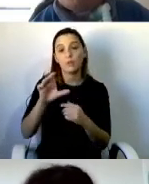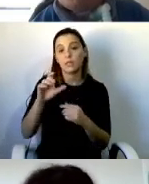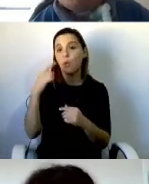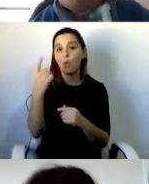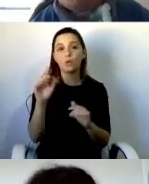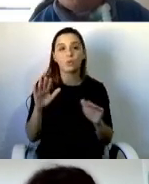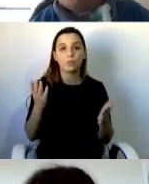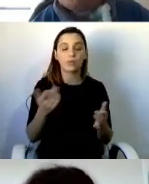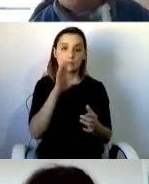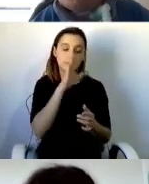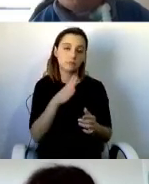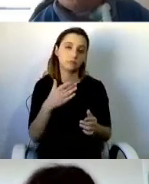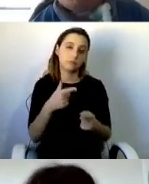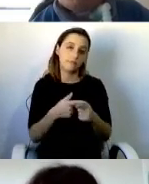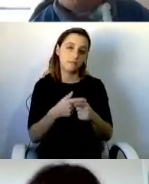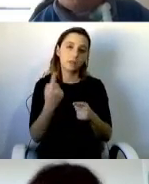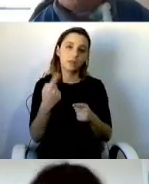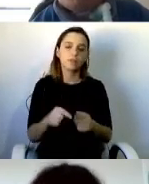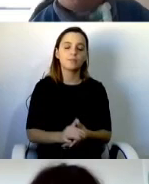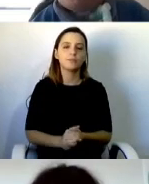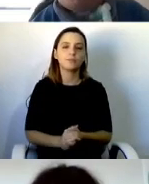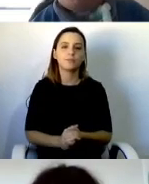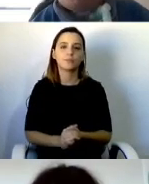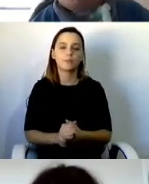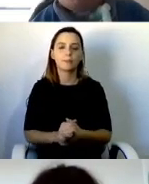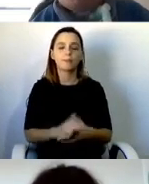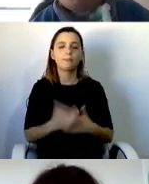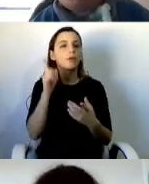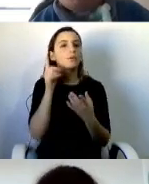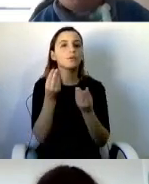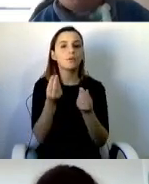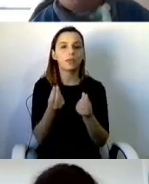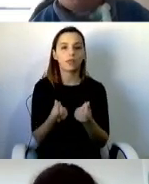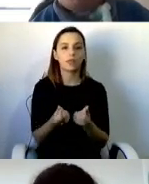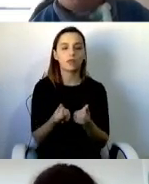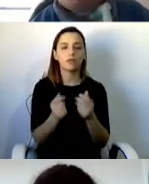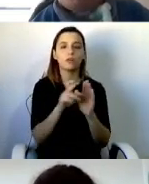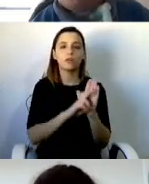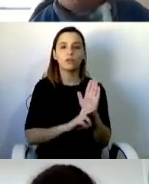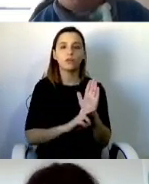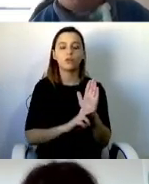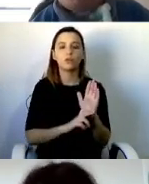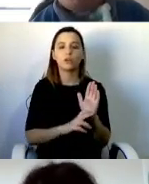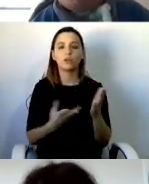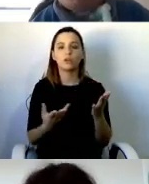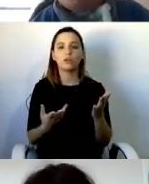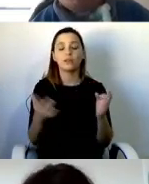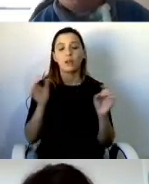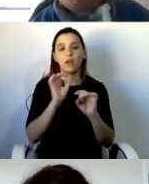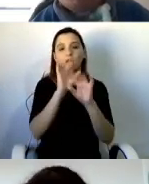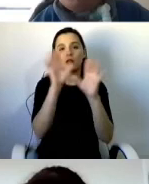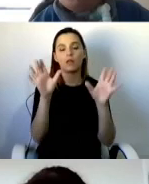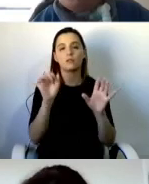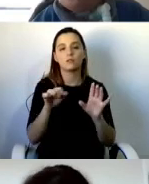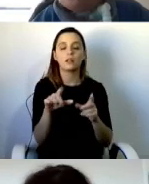the quality of the report, it stands up well. It's available online and